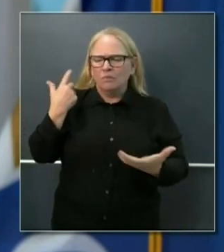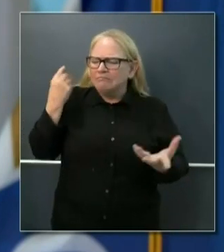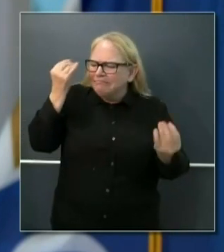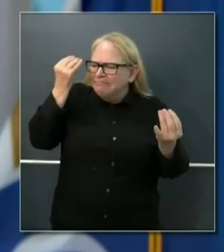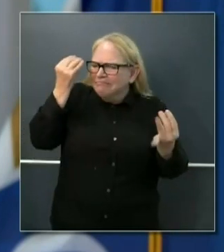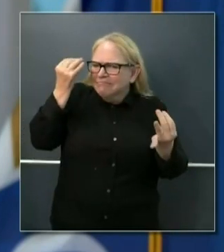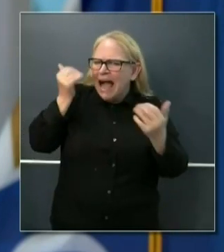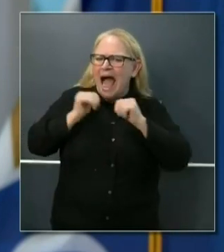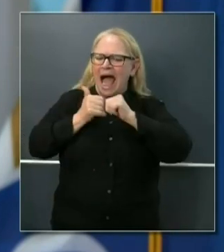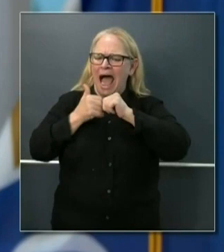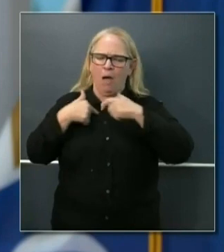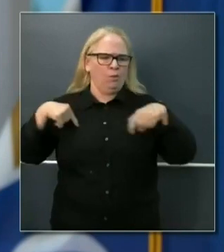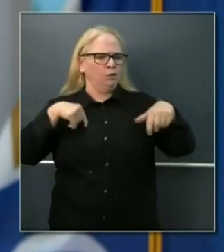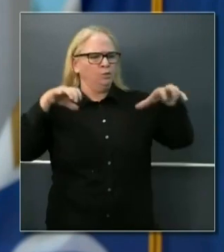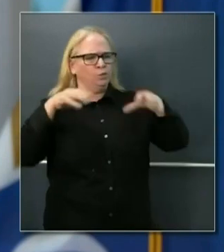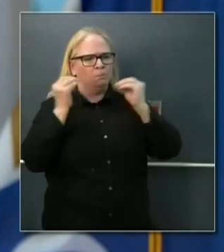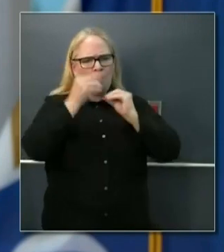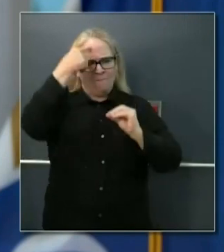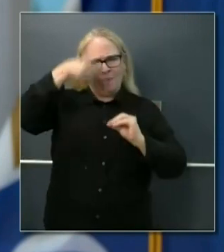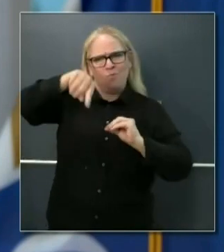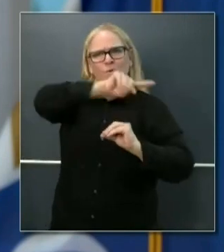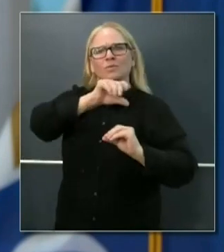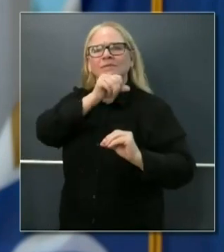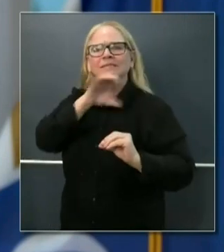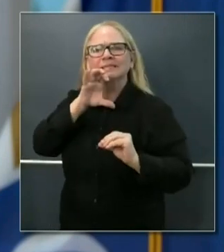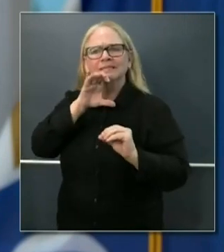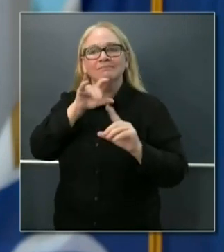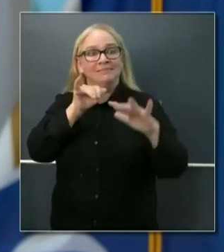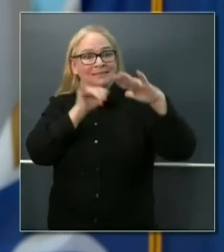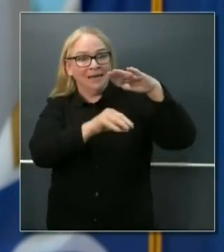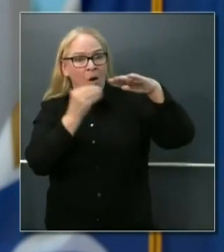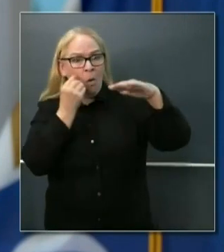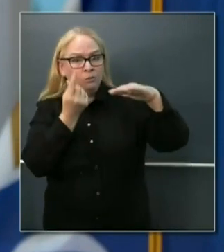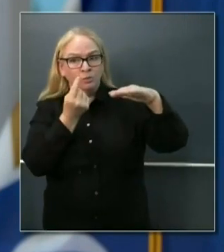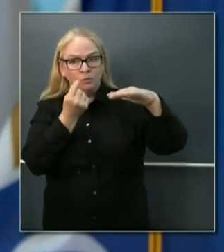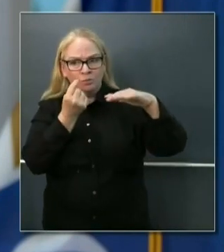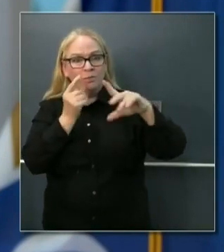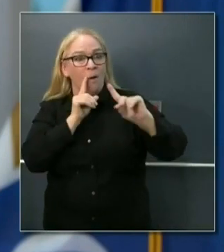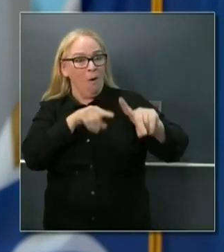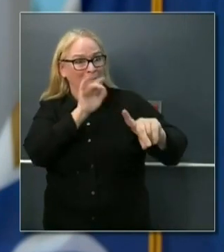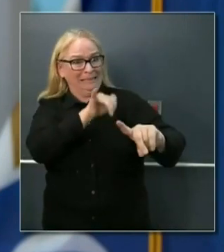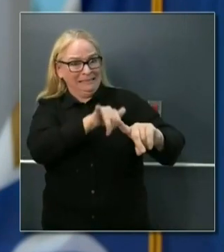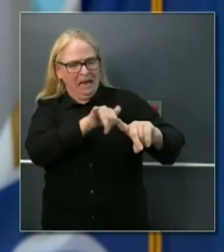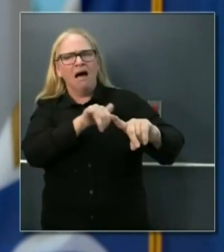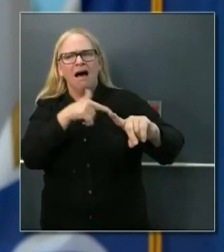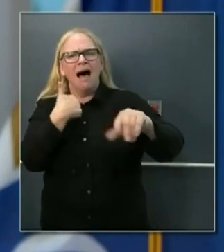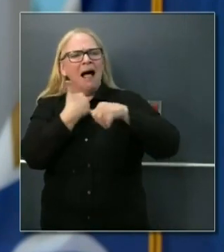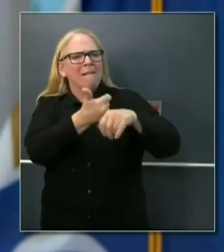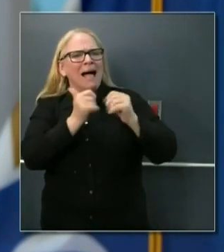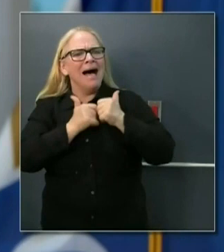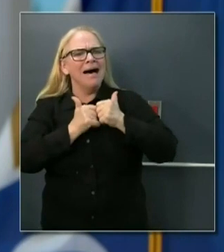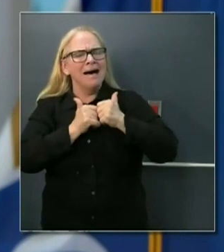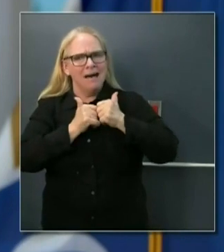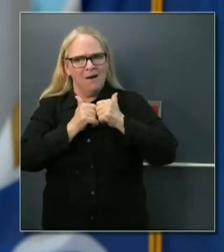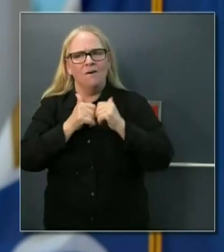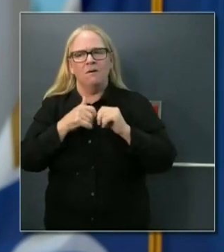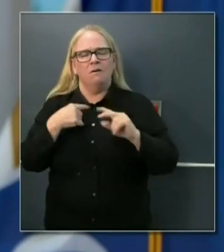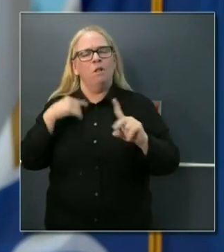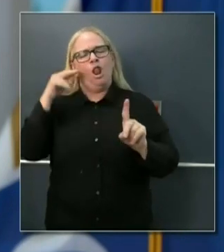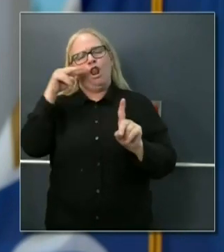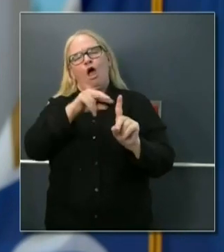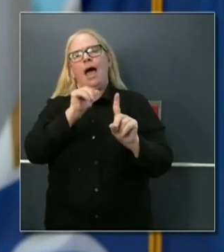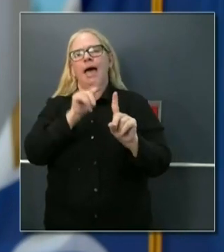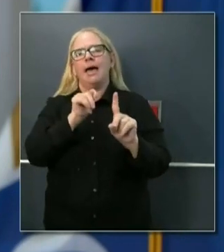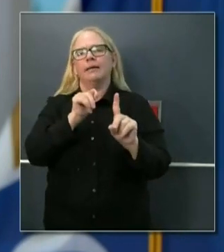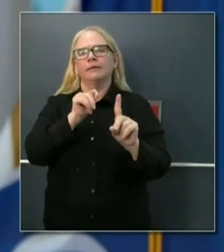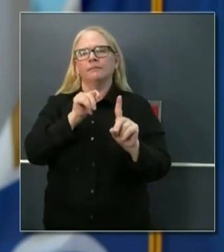with these extended stay-at-home orders, and the expectation that even as we begin to toggle back on the stay-at-home orders, that